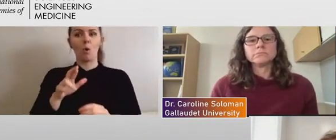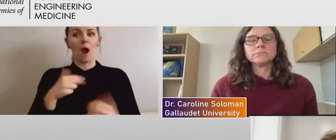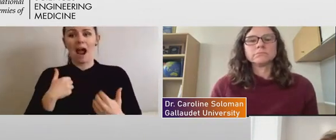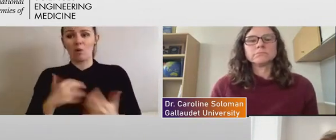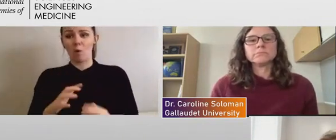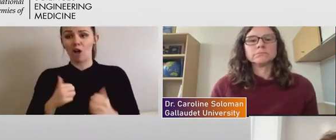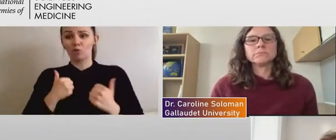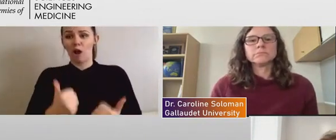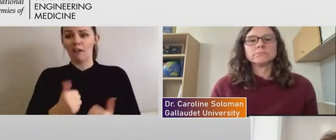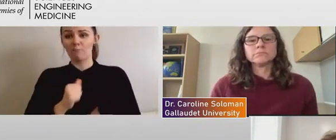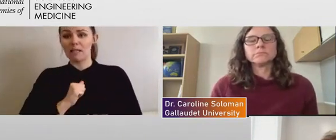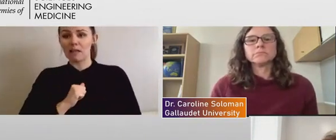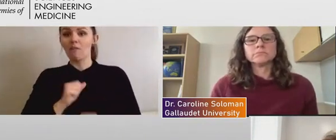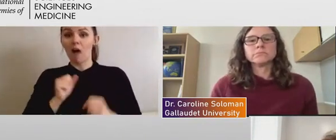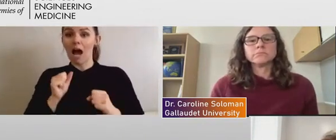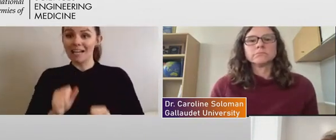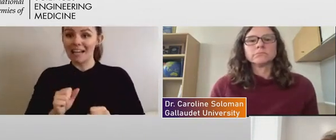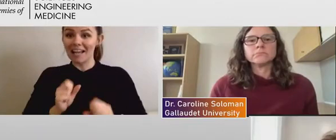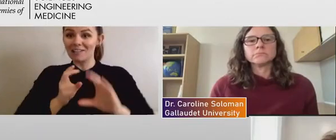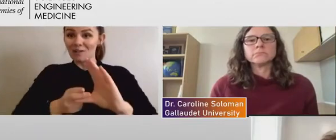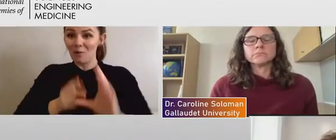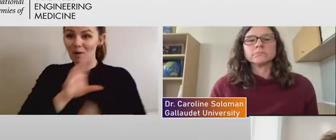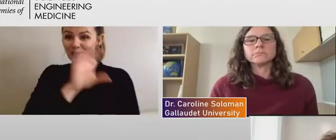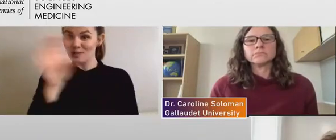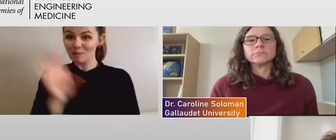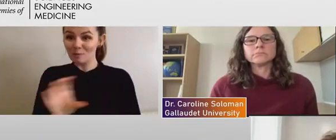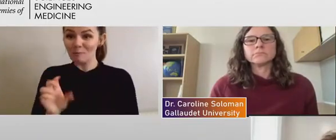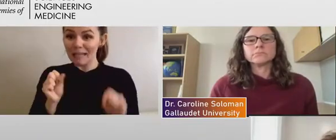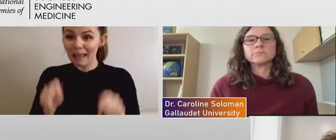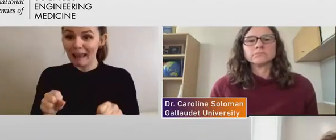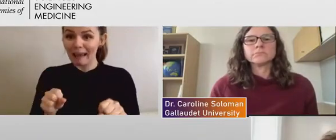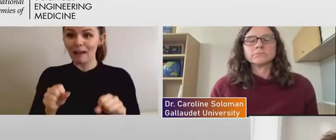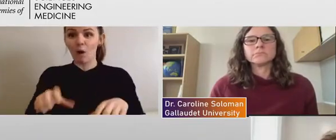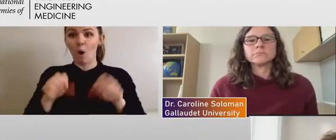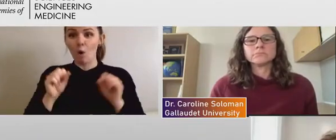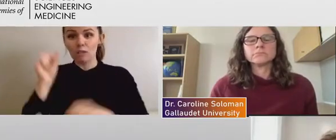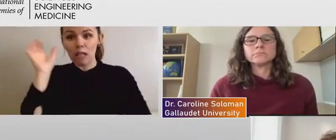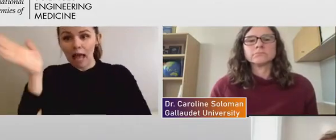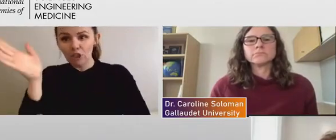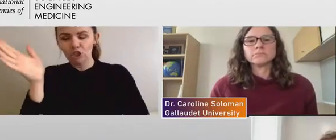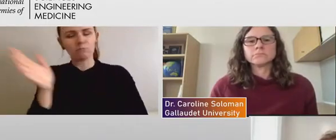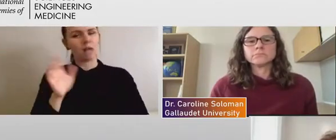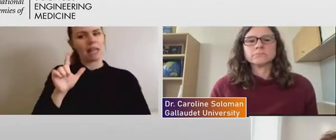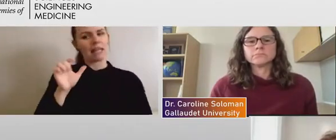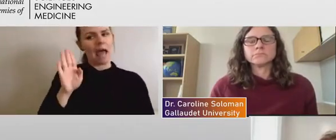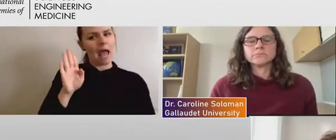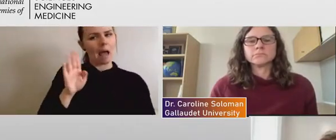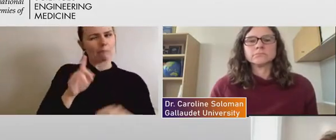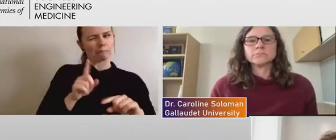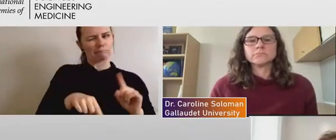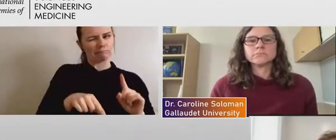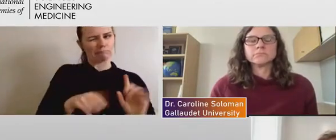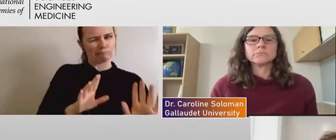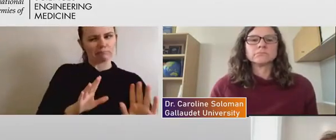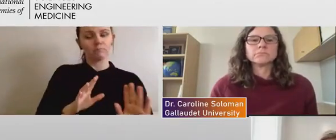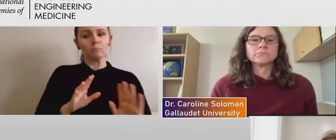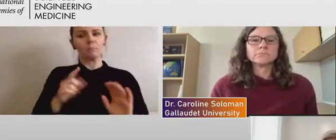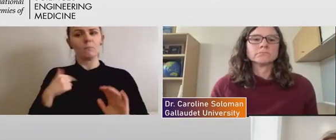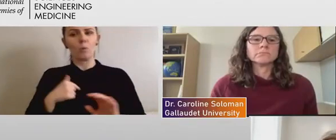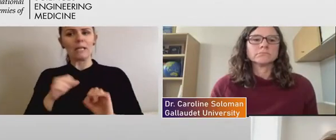in and we can have our lecture and, um, maybe not the lab activity, but at least certainly the communication